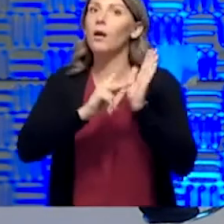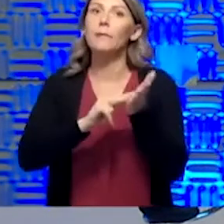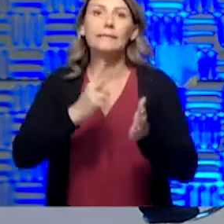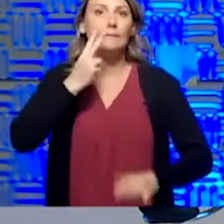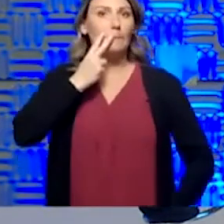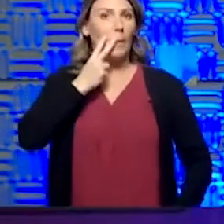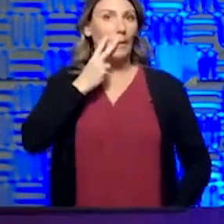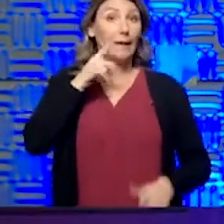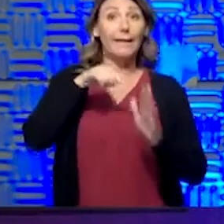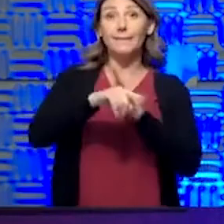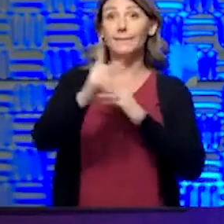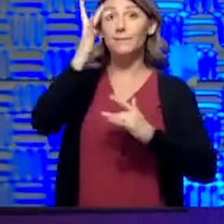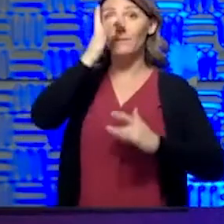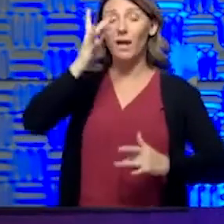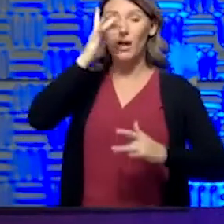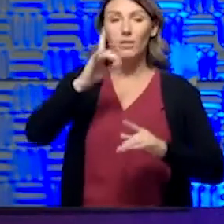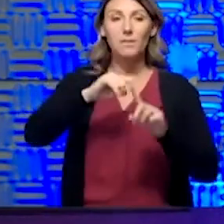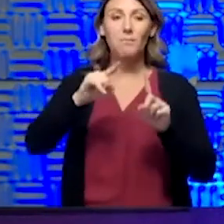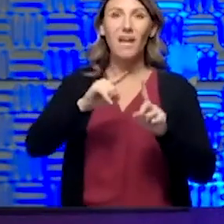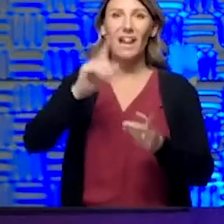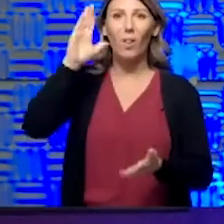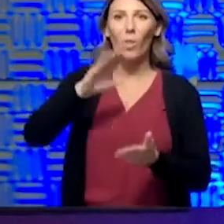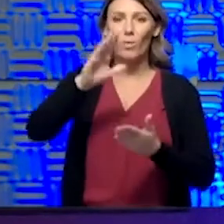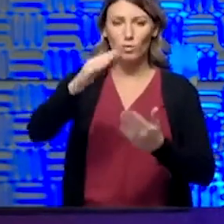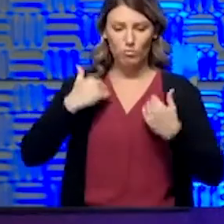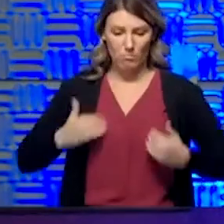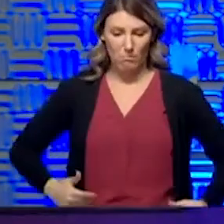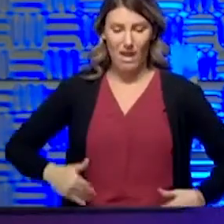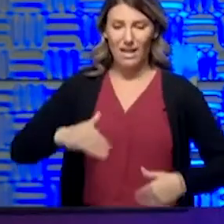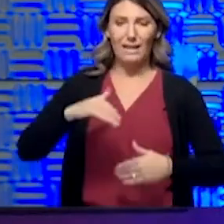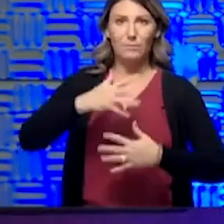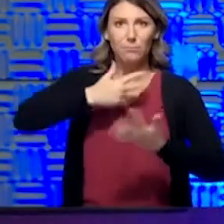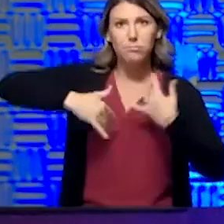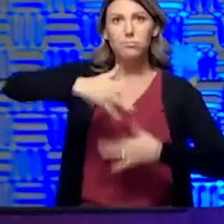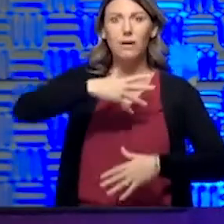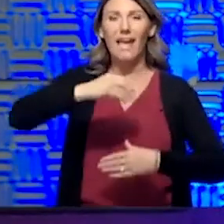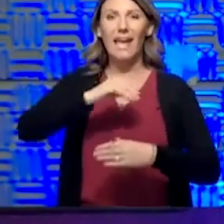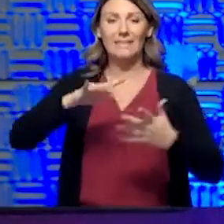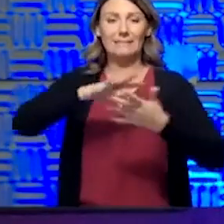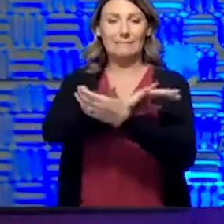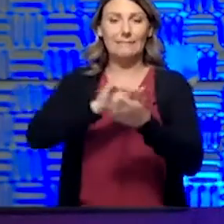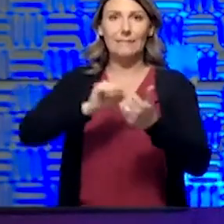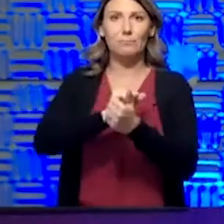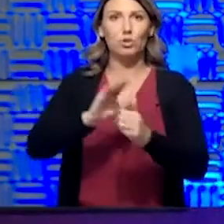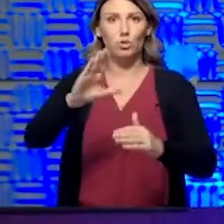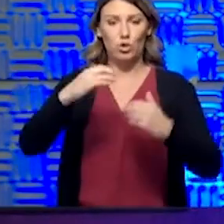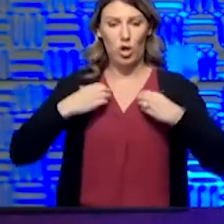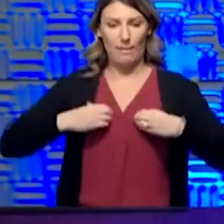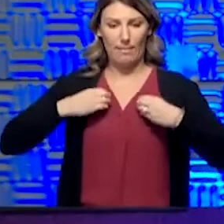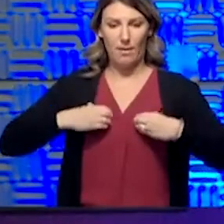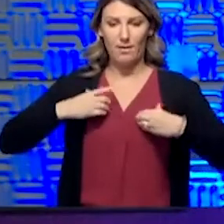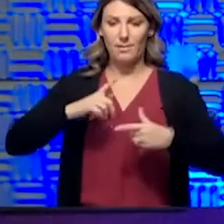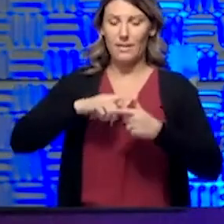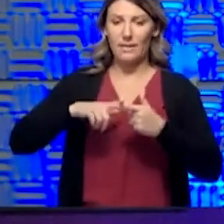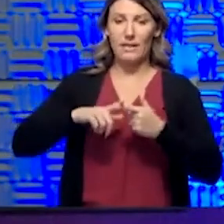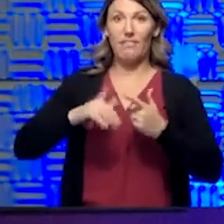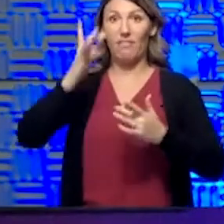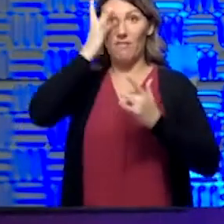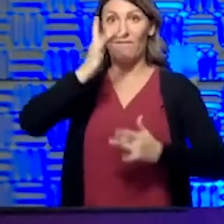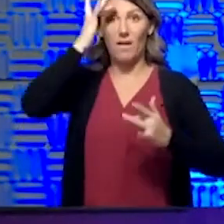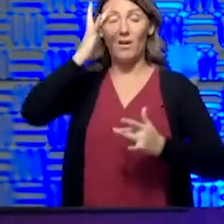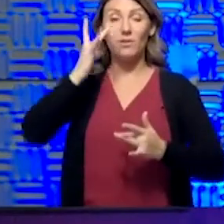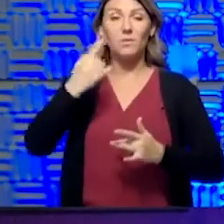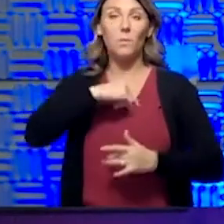opposite. That smoking lowers your host immunity and causes lung damage, which will enable the virus to, we know that people with